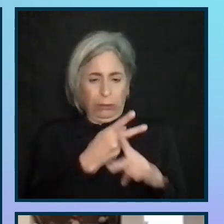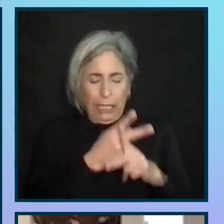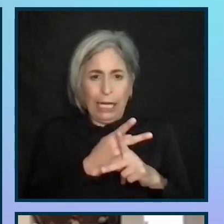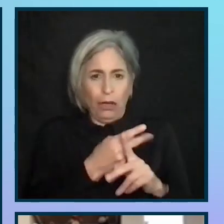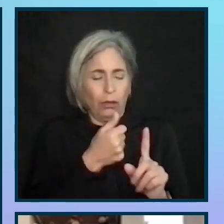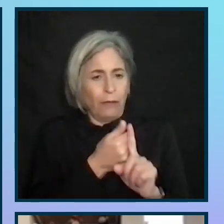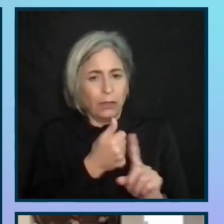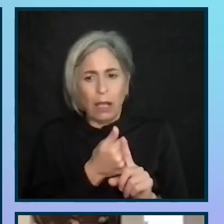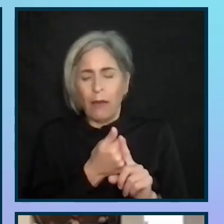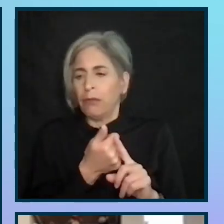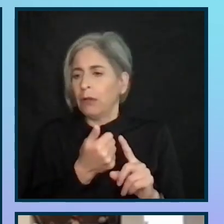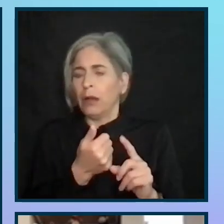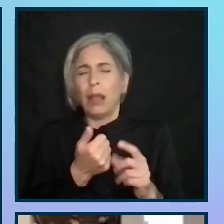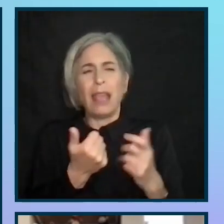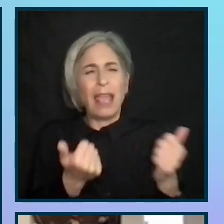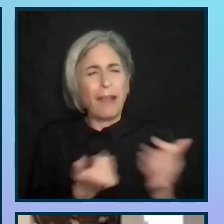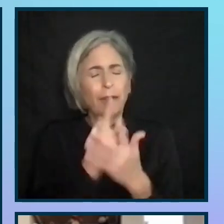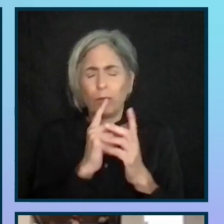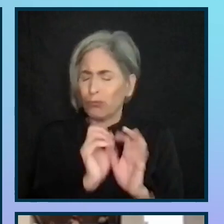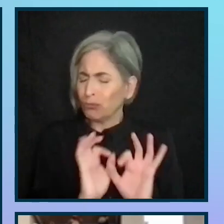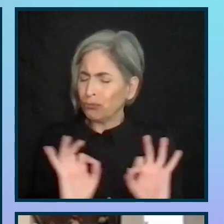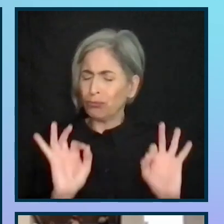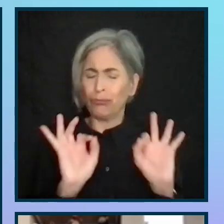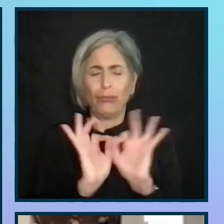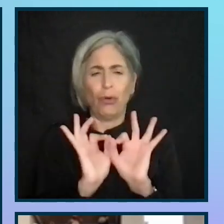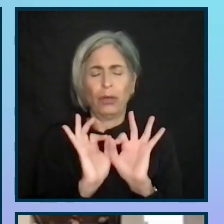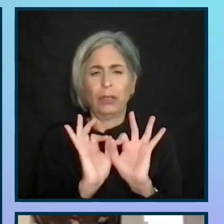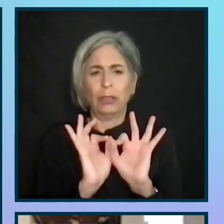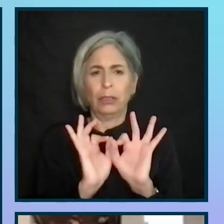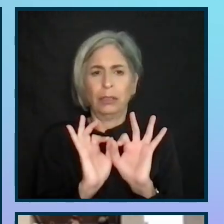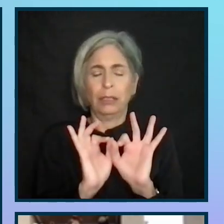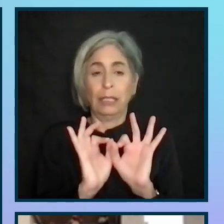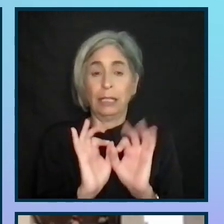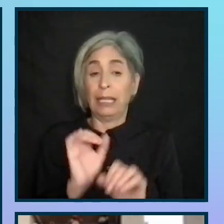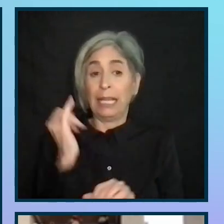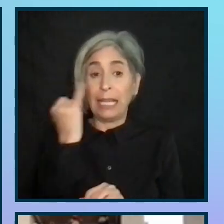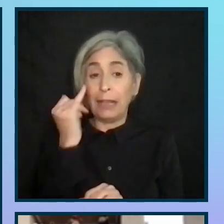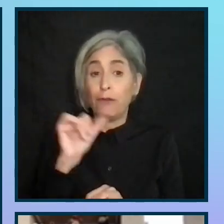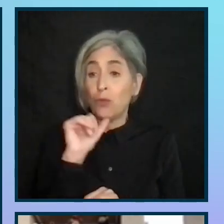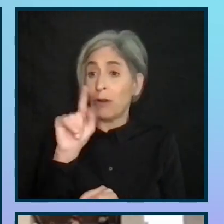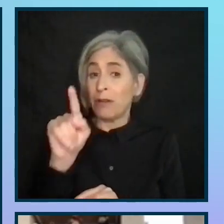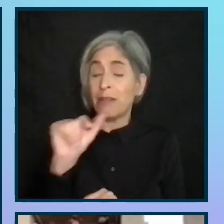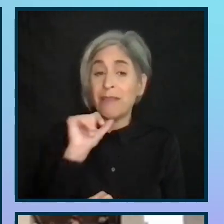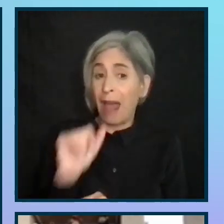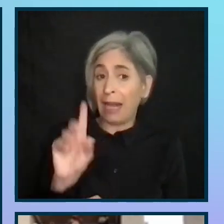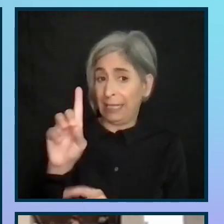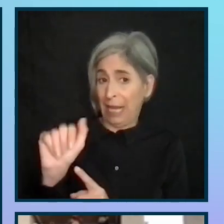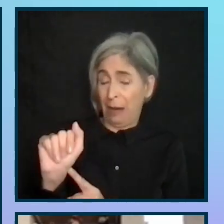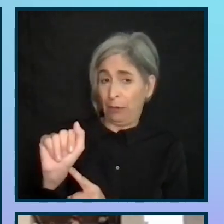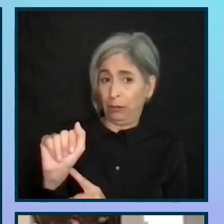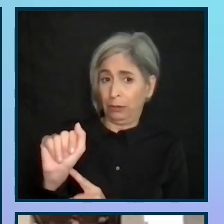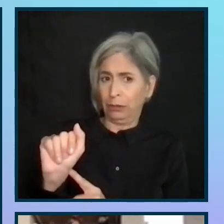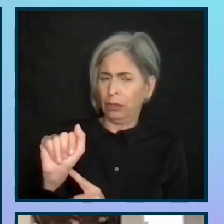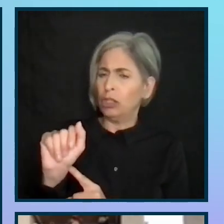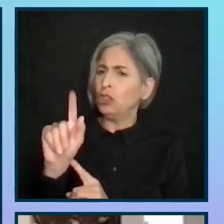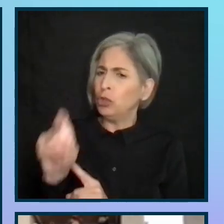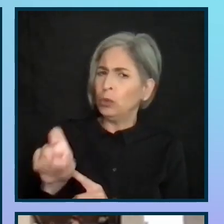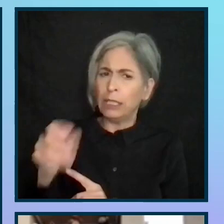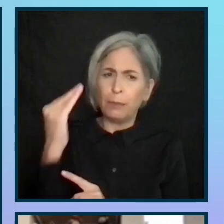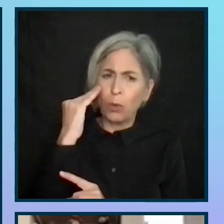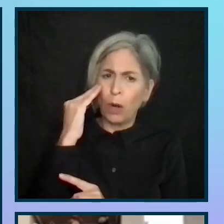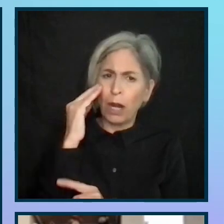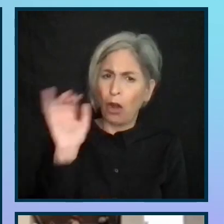and these things are incredibly important. If you're not that disabled person in the room, make sure that you're aware of these things too.